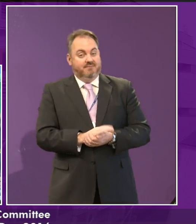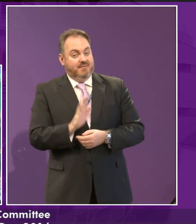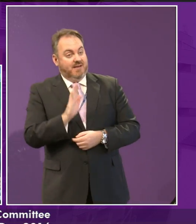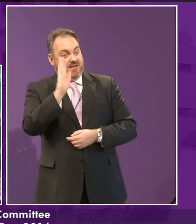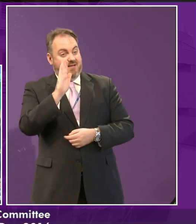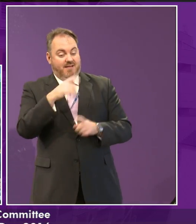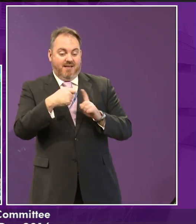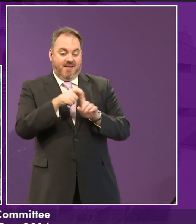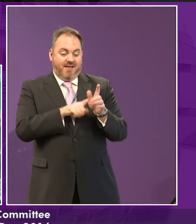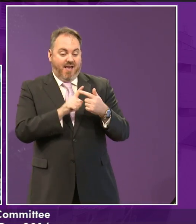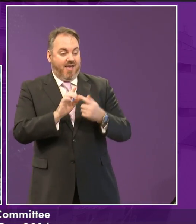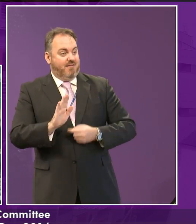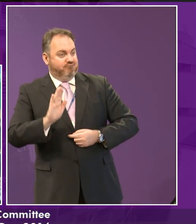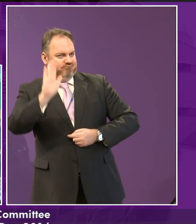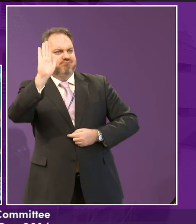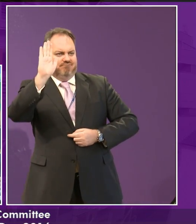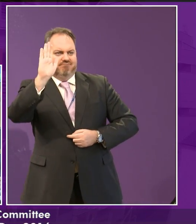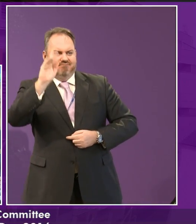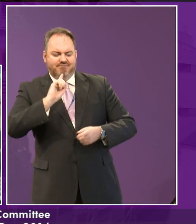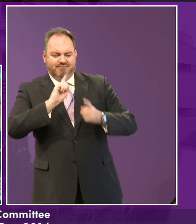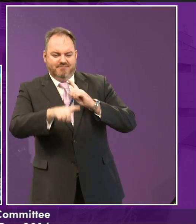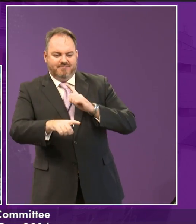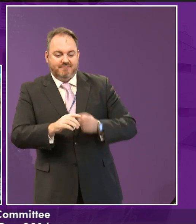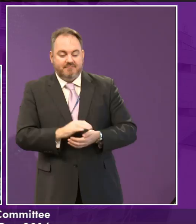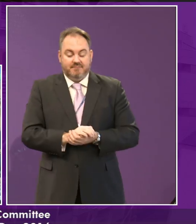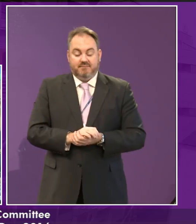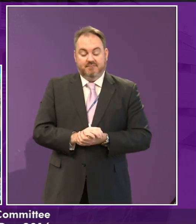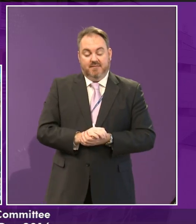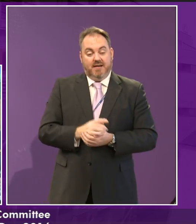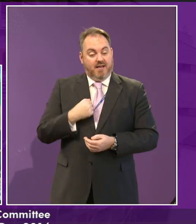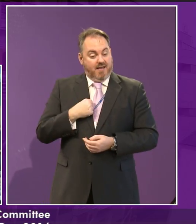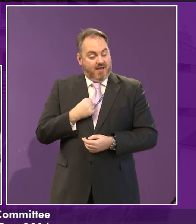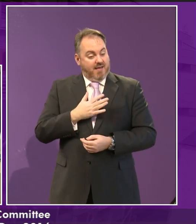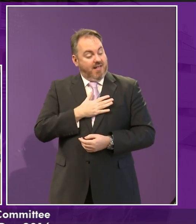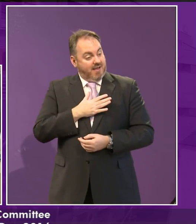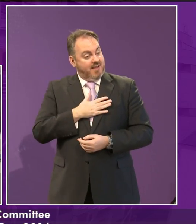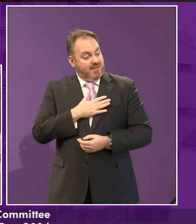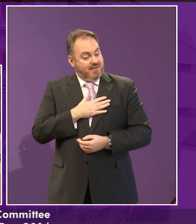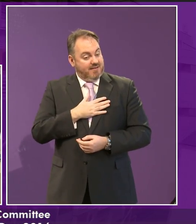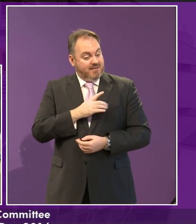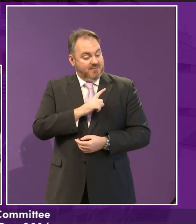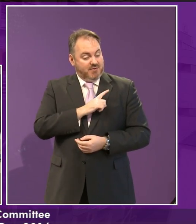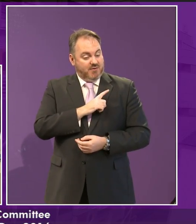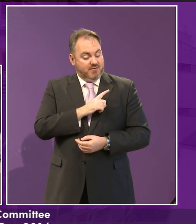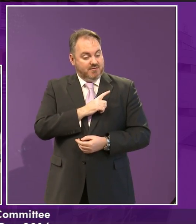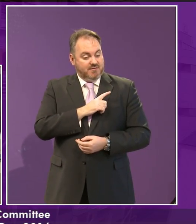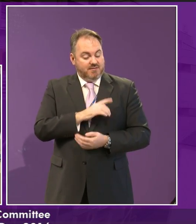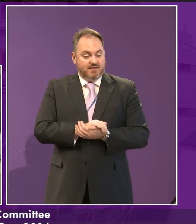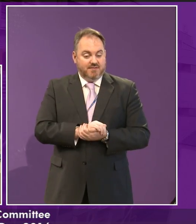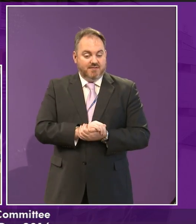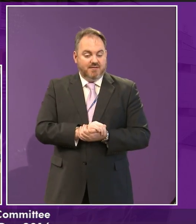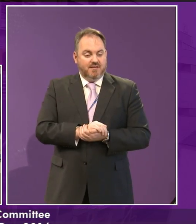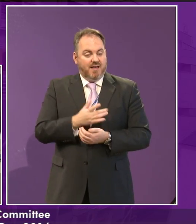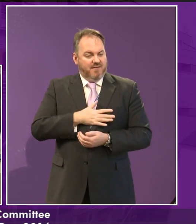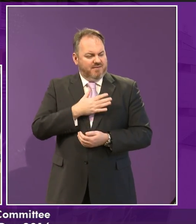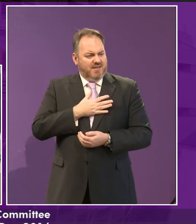Kai again. Yeah, well, I like the fact that in the world, not everybody's